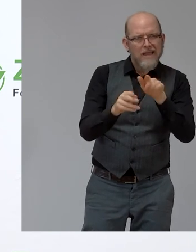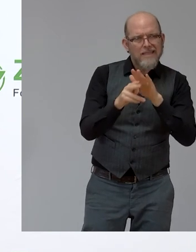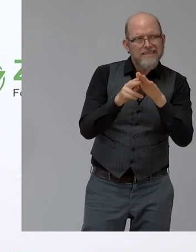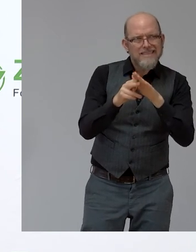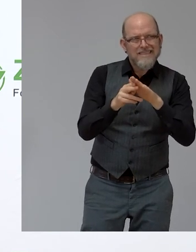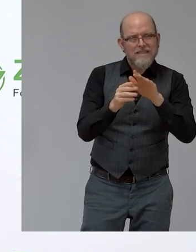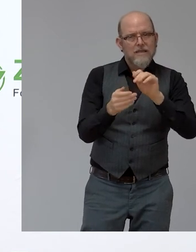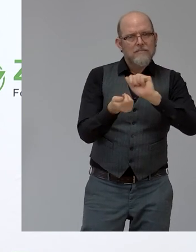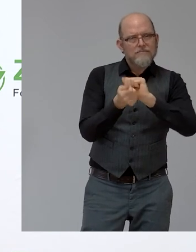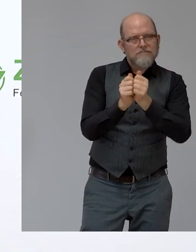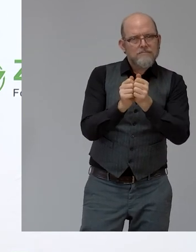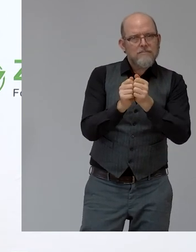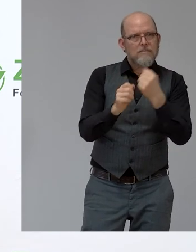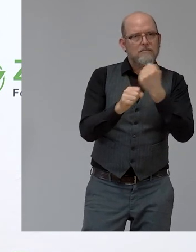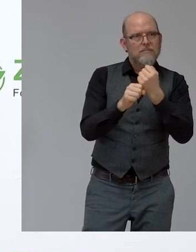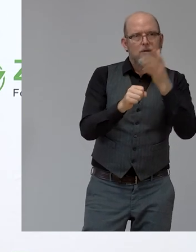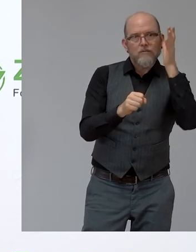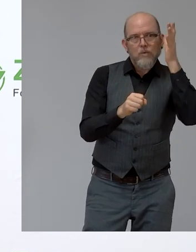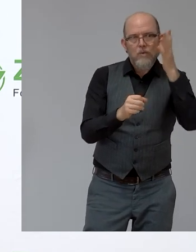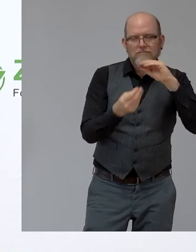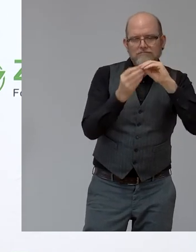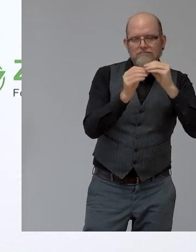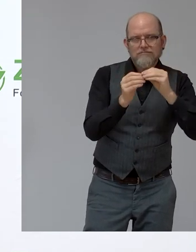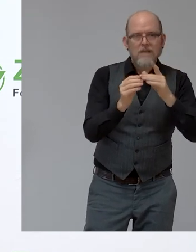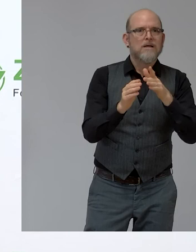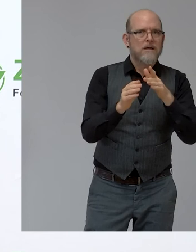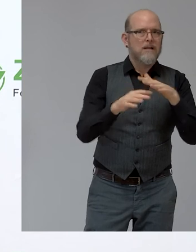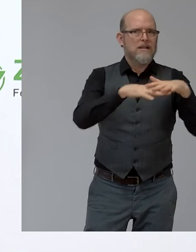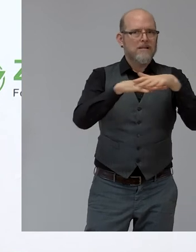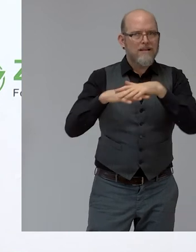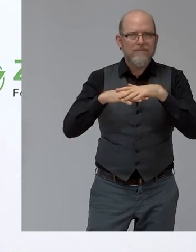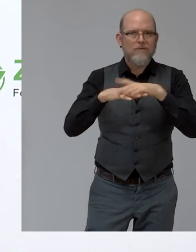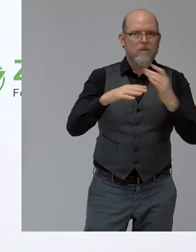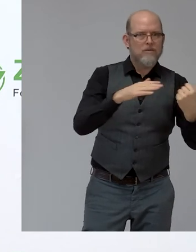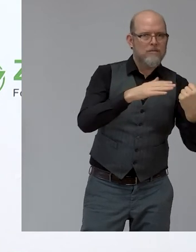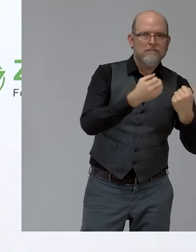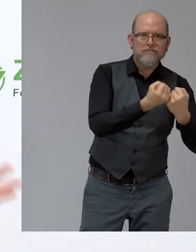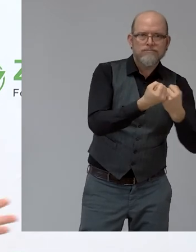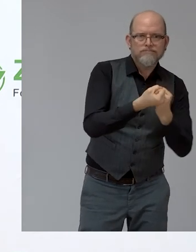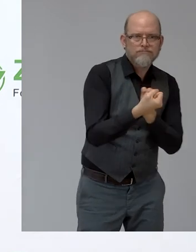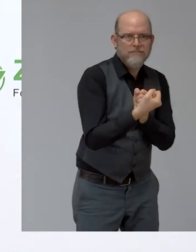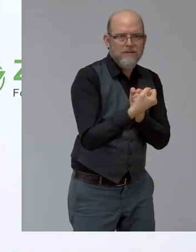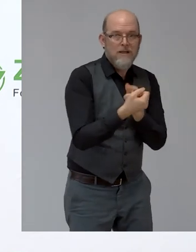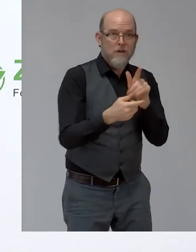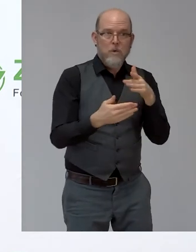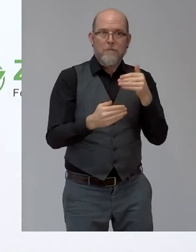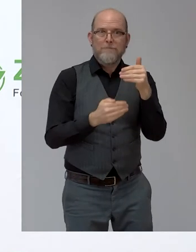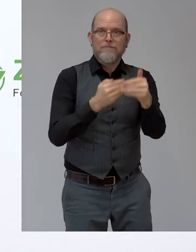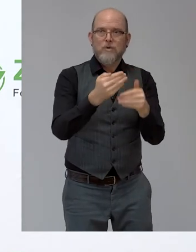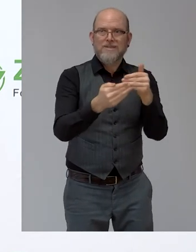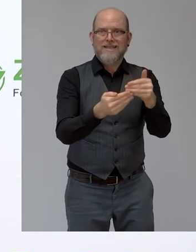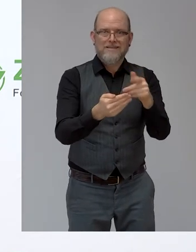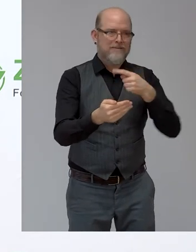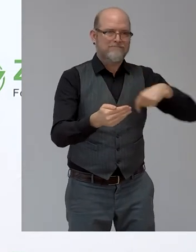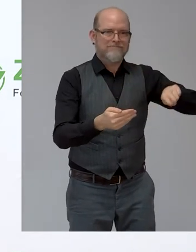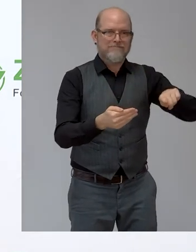and are able to connect. So this is the process that kicks in at October. And then this takes us until right now,